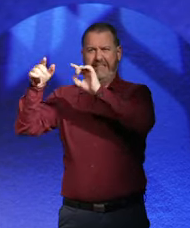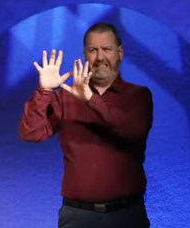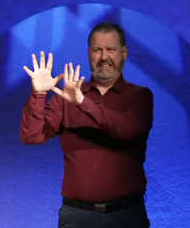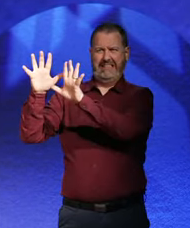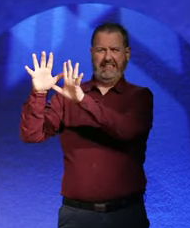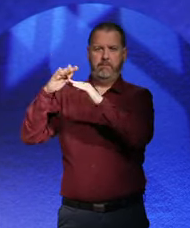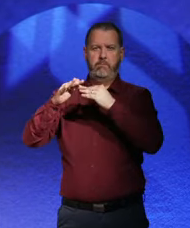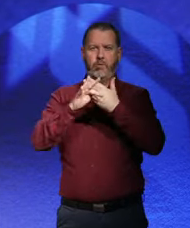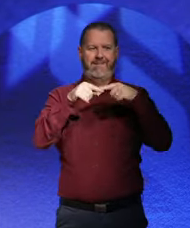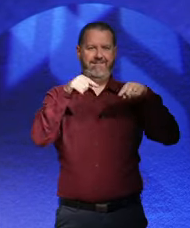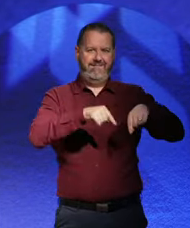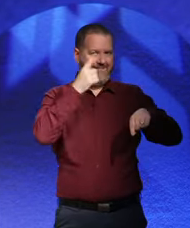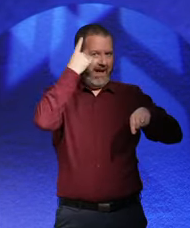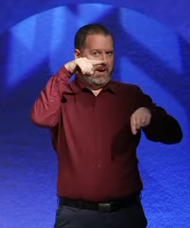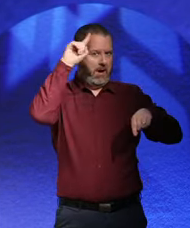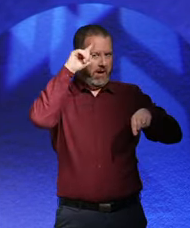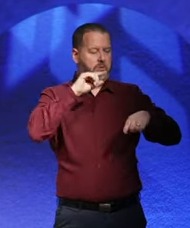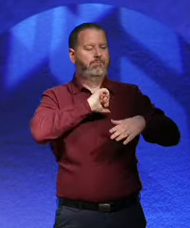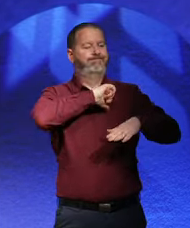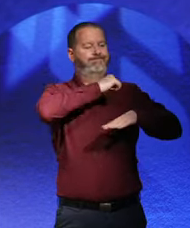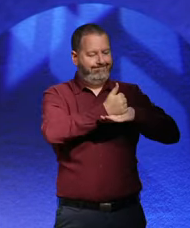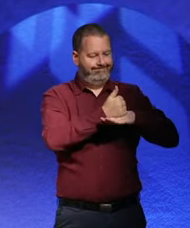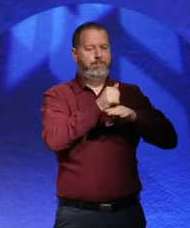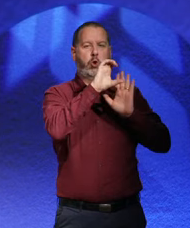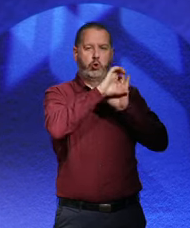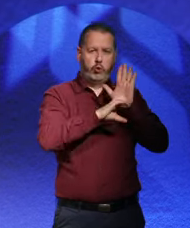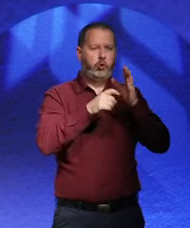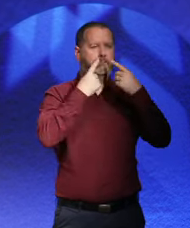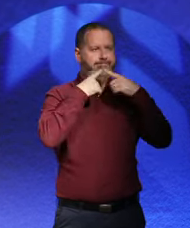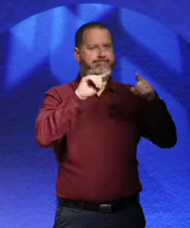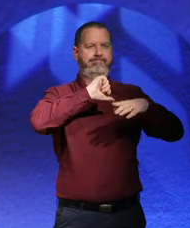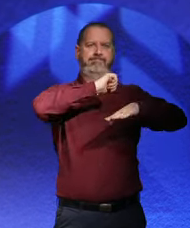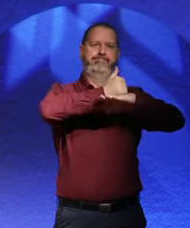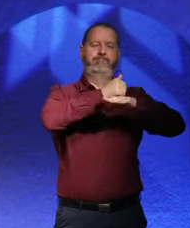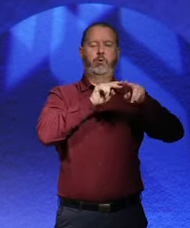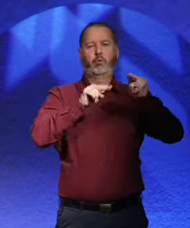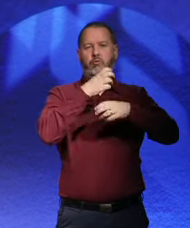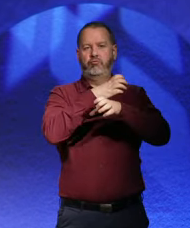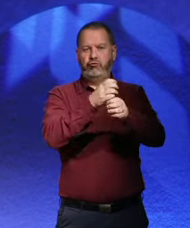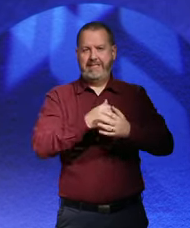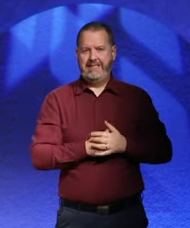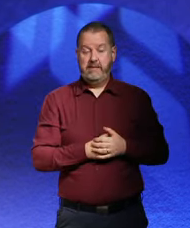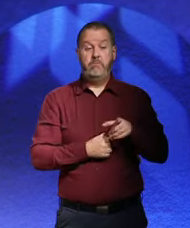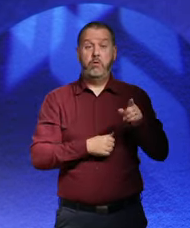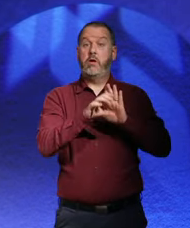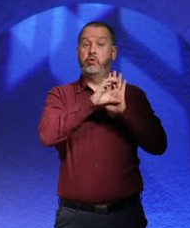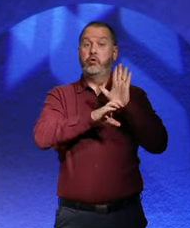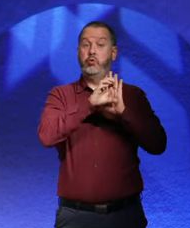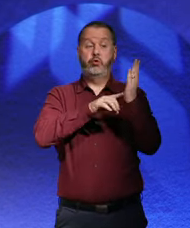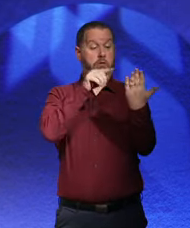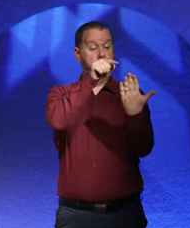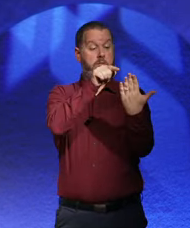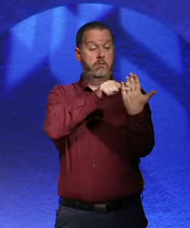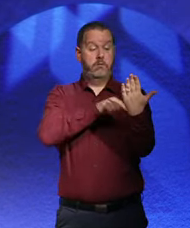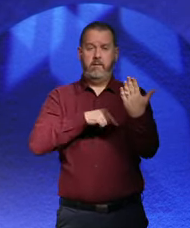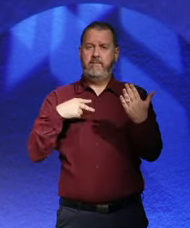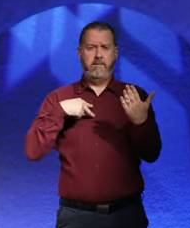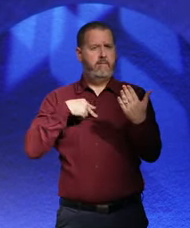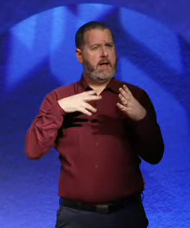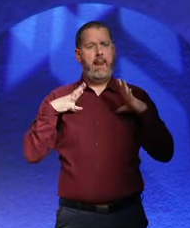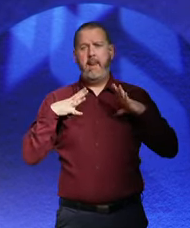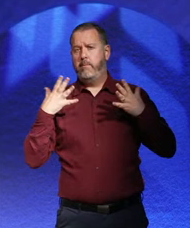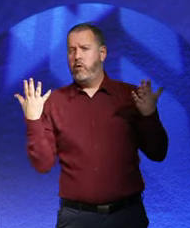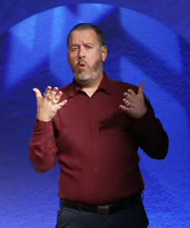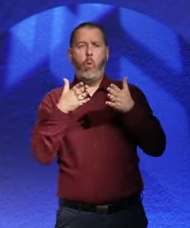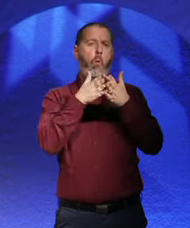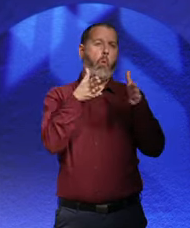to enact the Constitution. The Constitution is very liberal, very open, and made